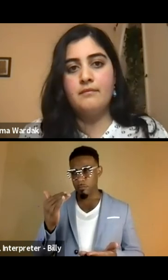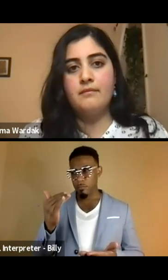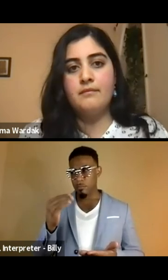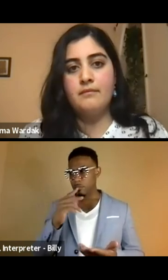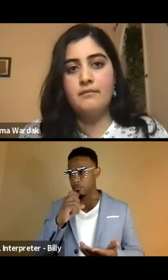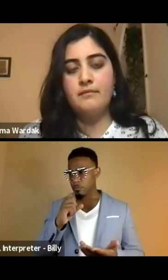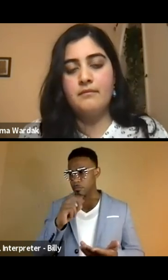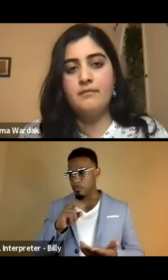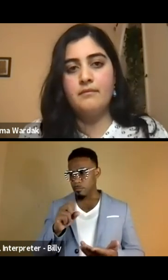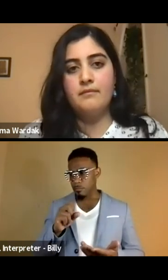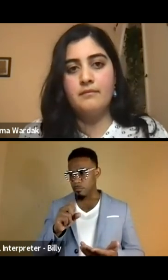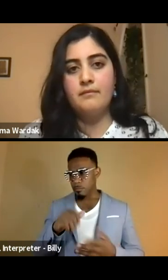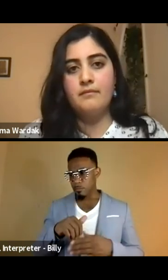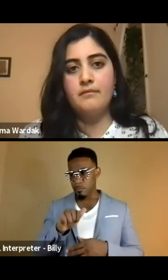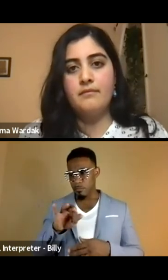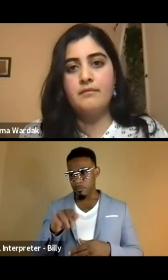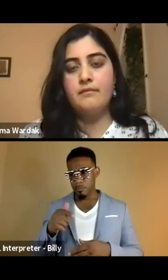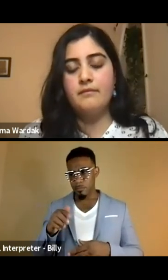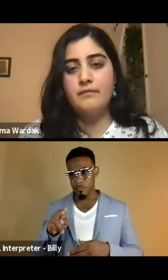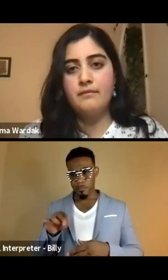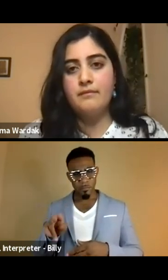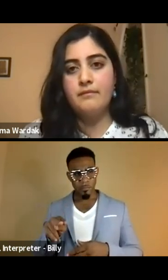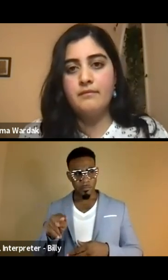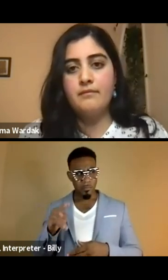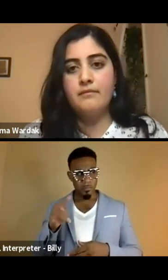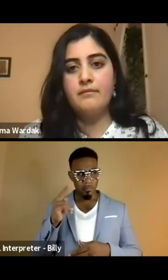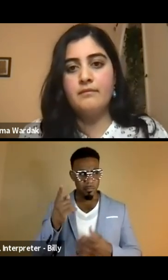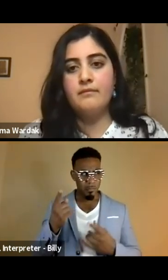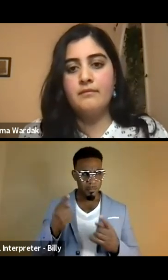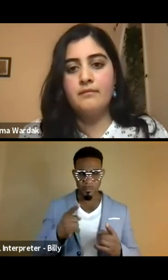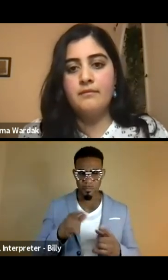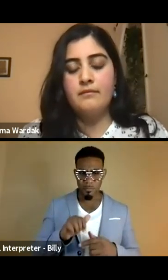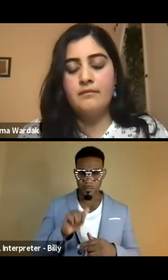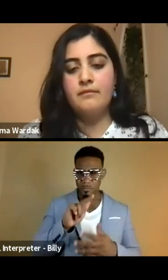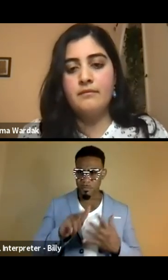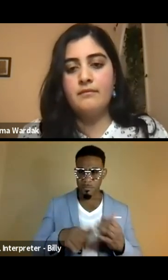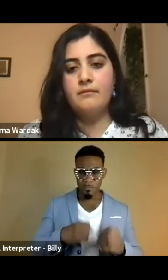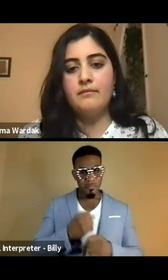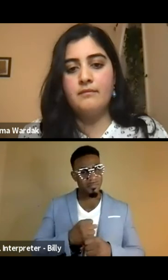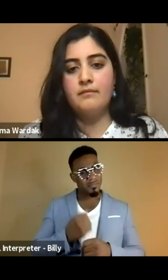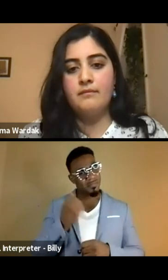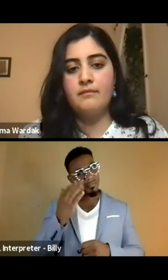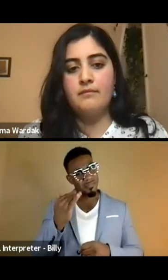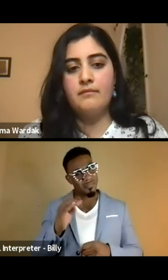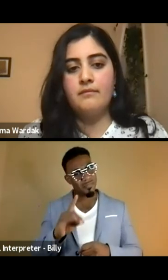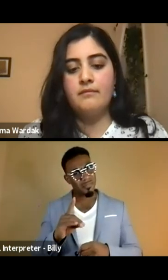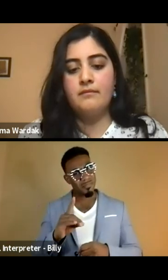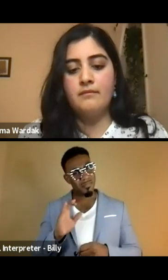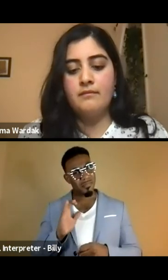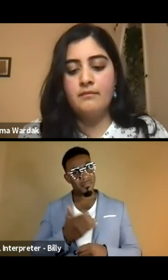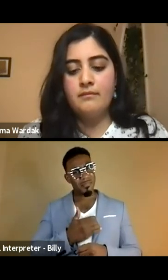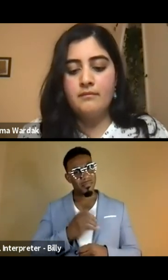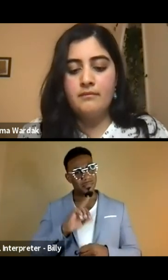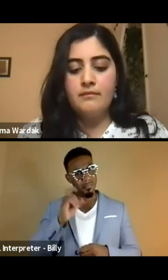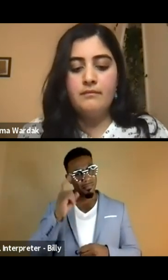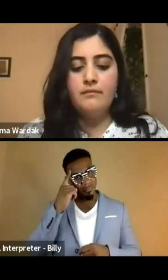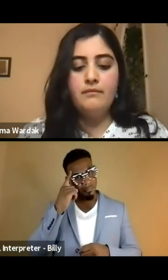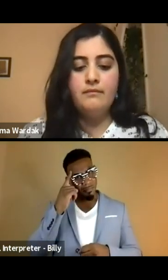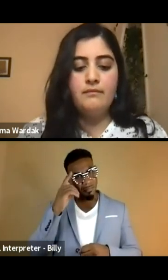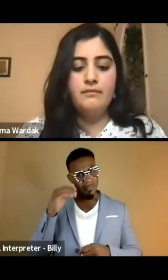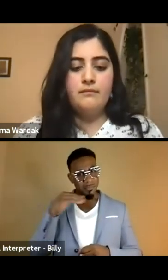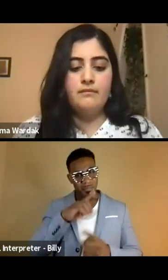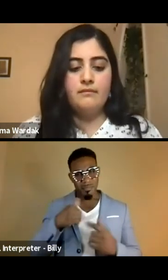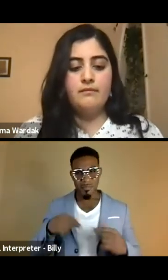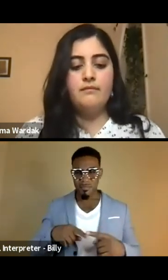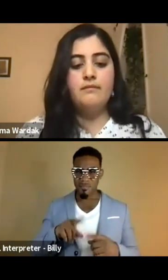the U S and Afghanistan, what happened in all these years and why did our government lie